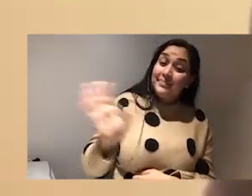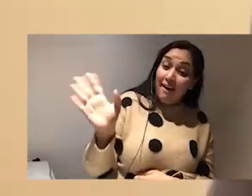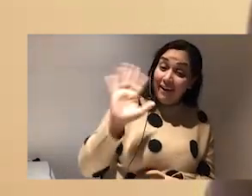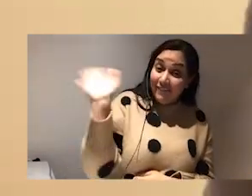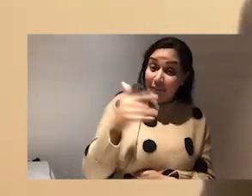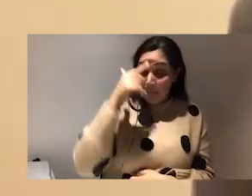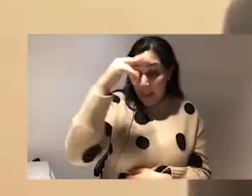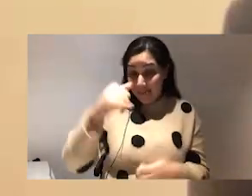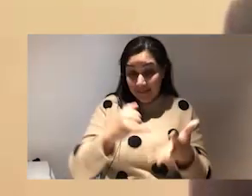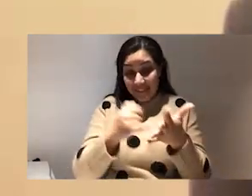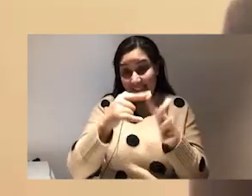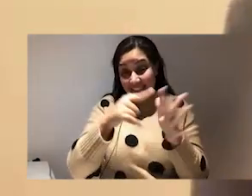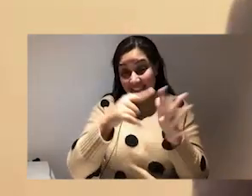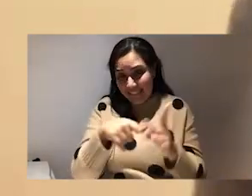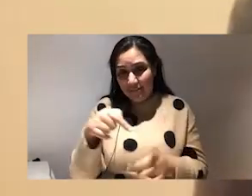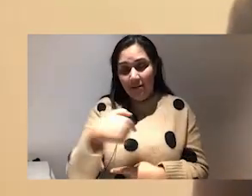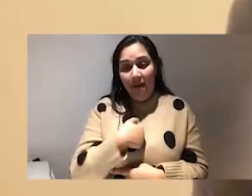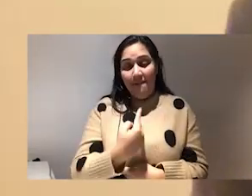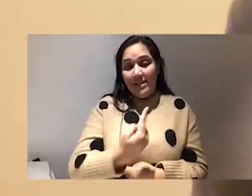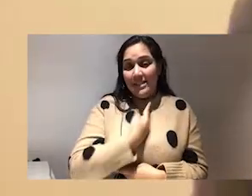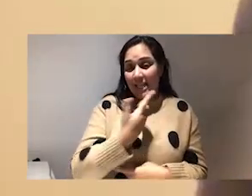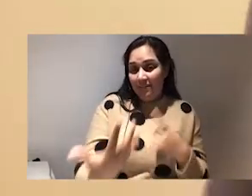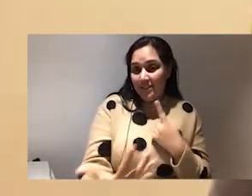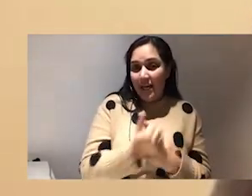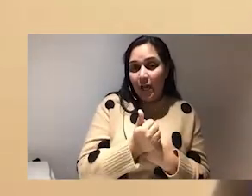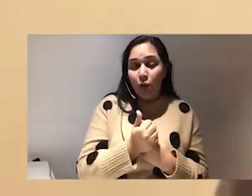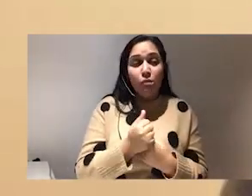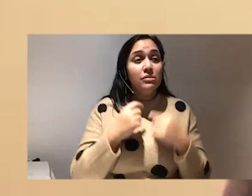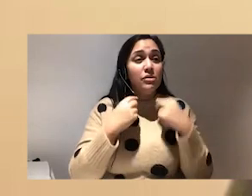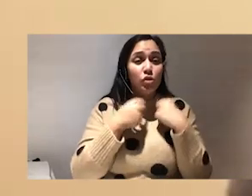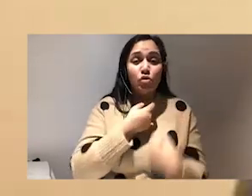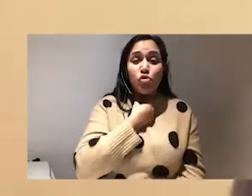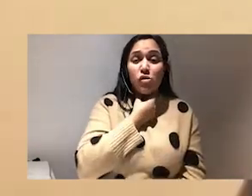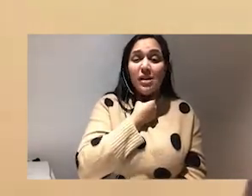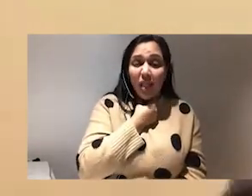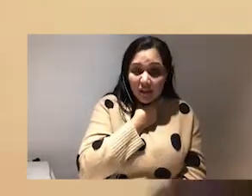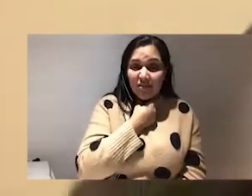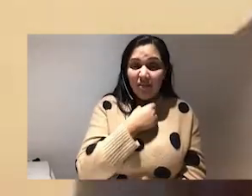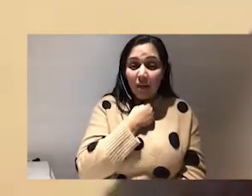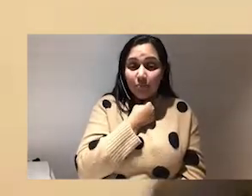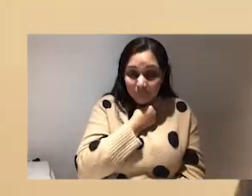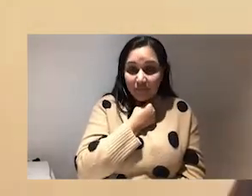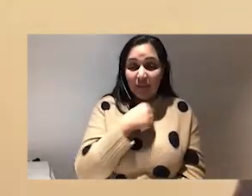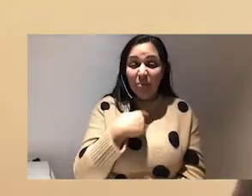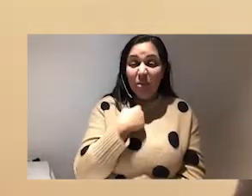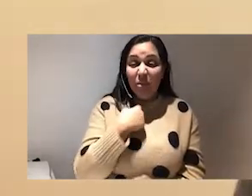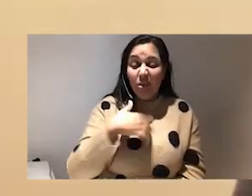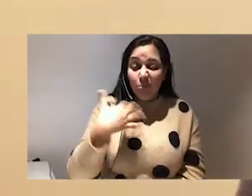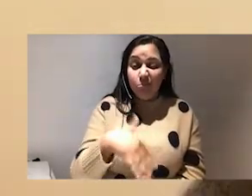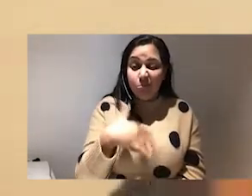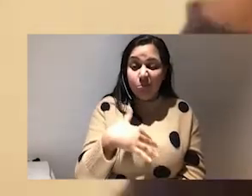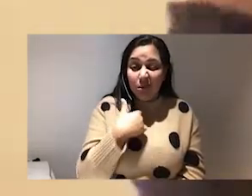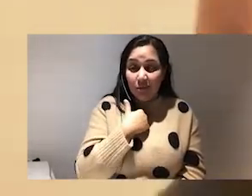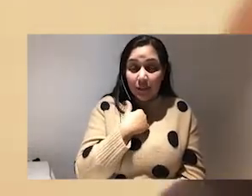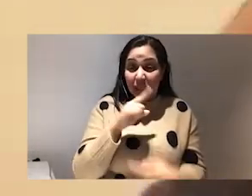I have a self-diagnosed tonsillitis. I've got a GP appointment tomorrow, but my throat is killing me. So if